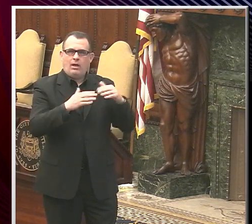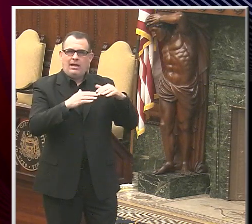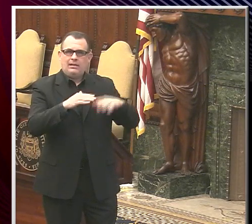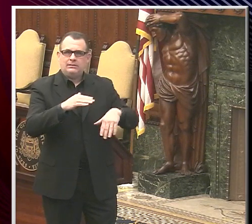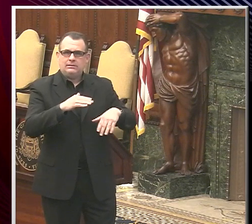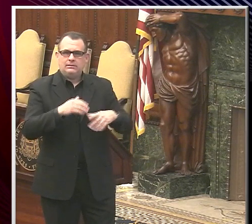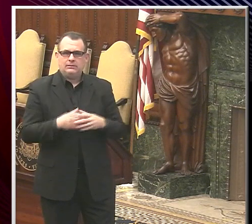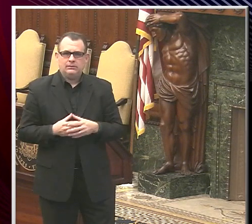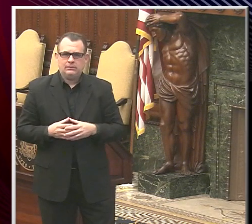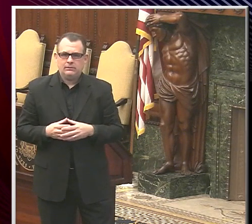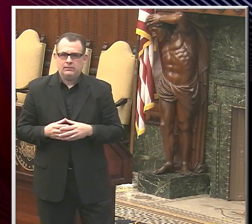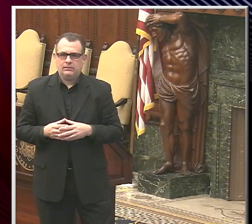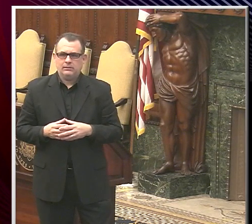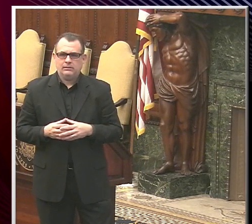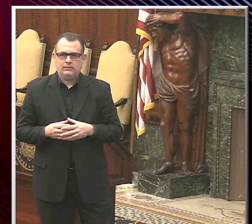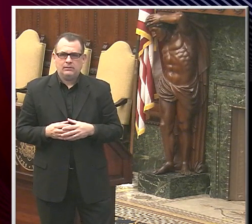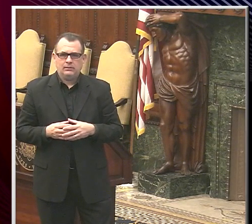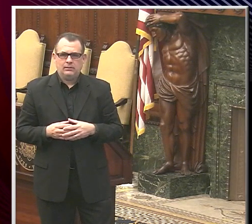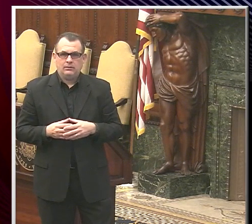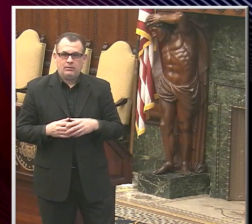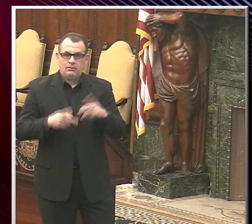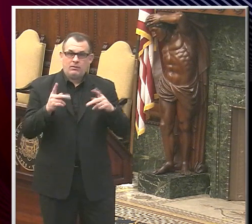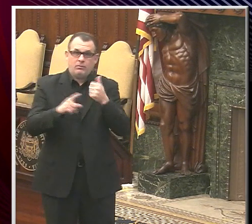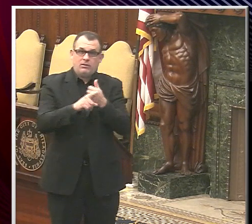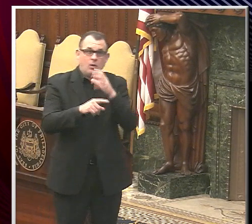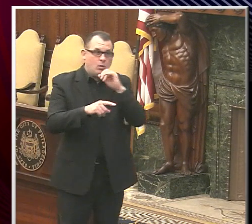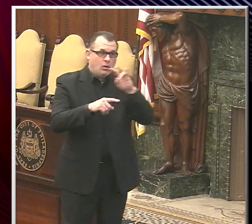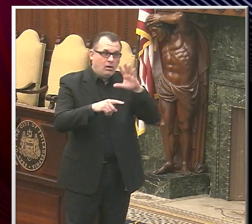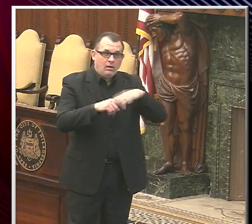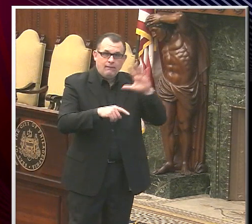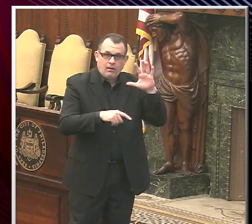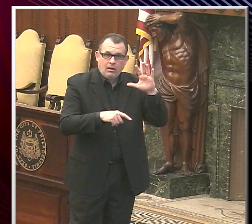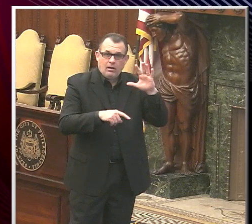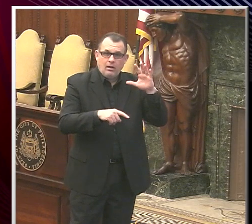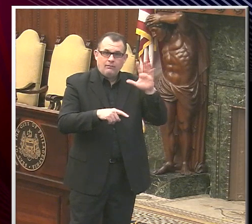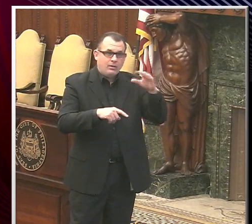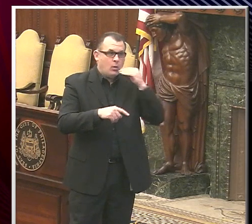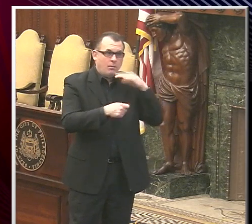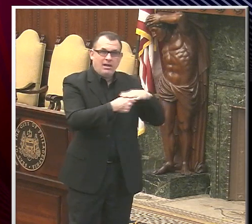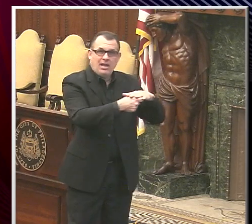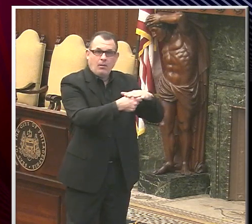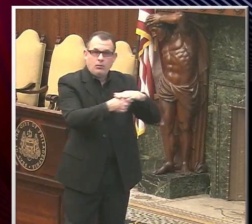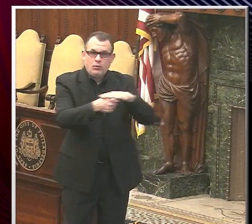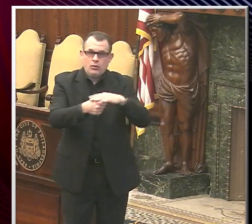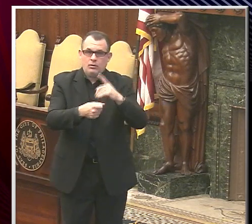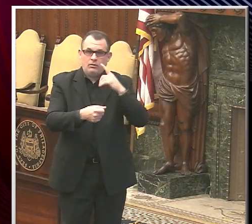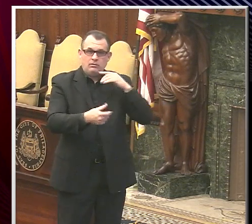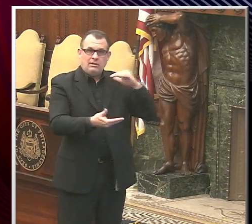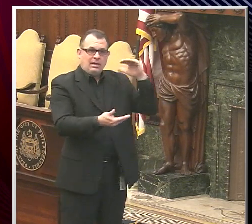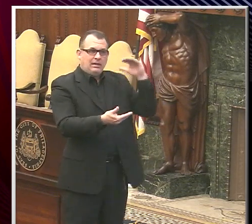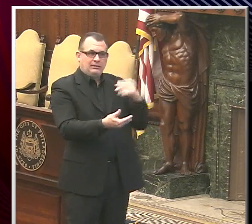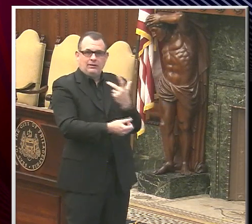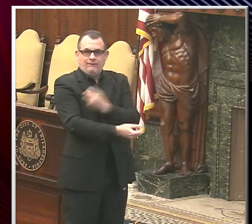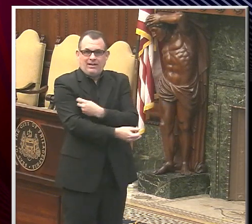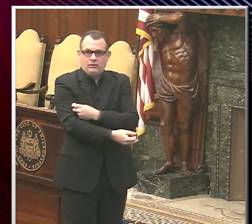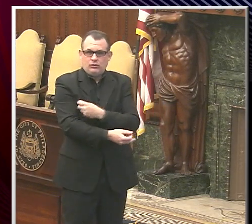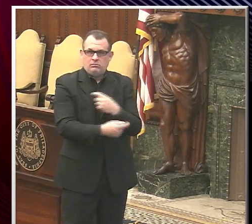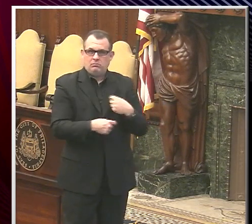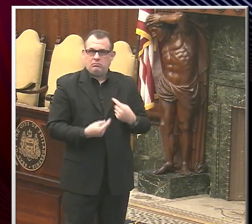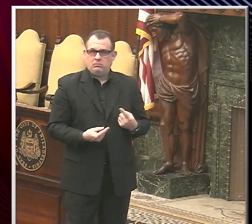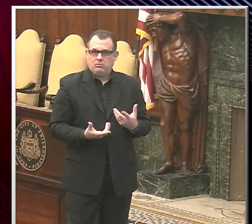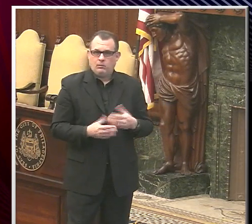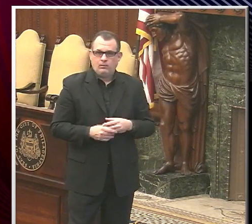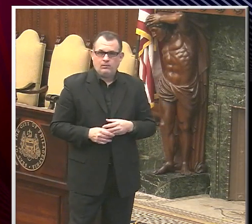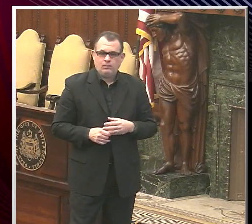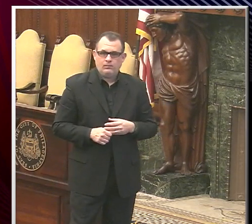so, I know there may be people over the age of 75, but those sort of neighborhood based clinics are less for essential workers than other